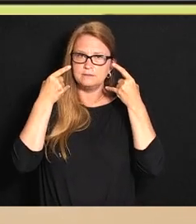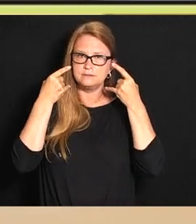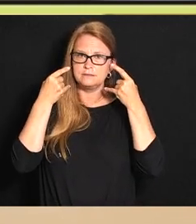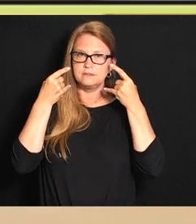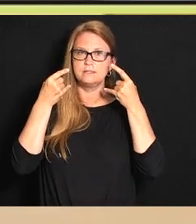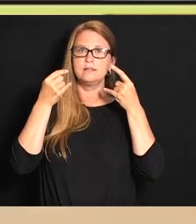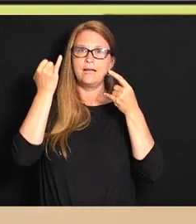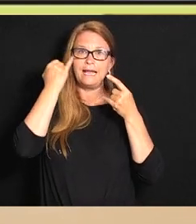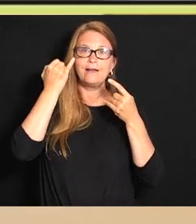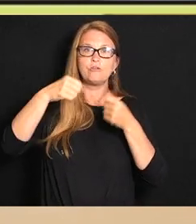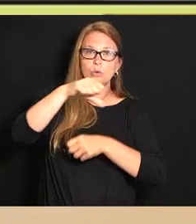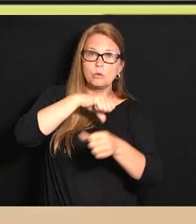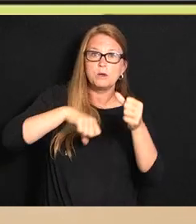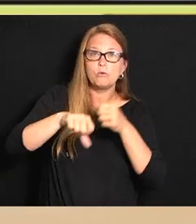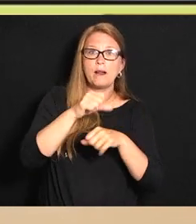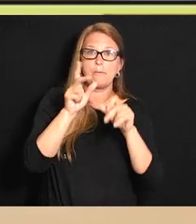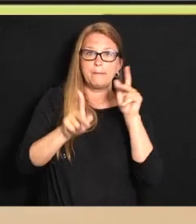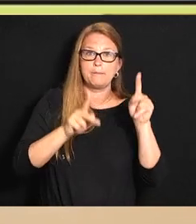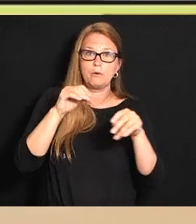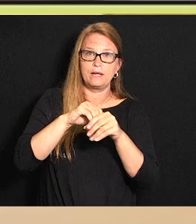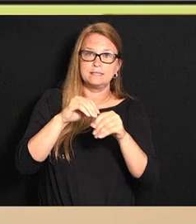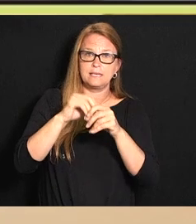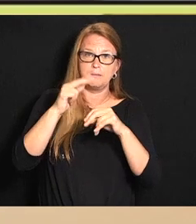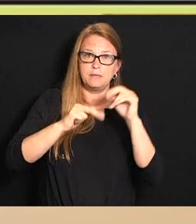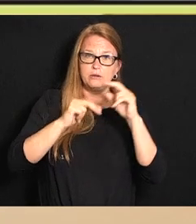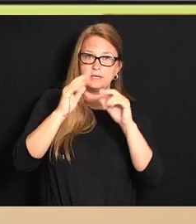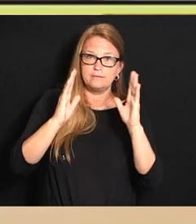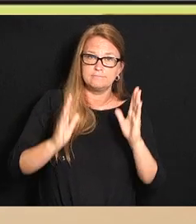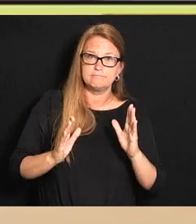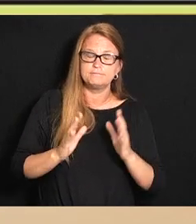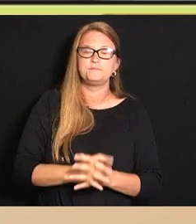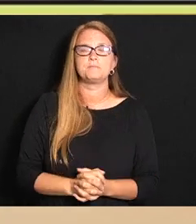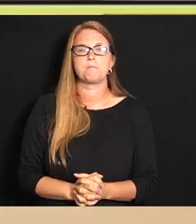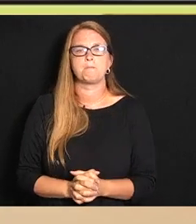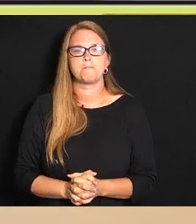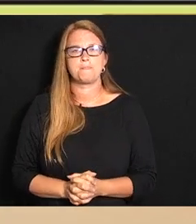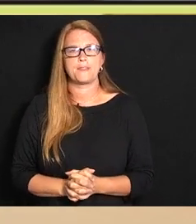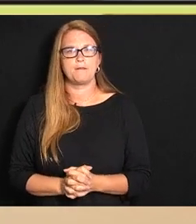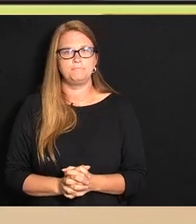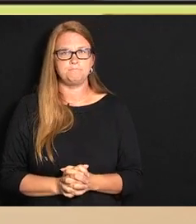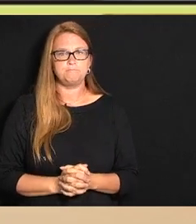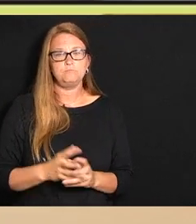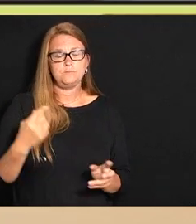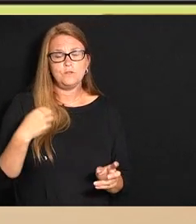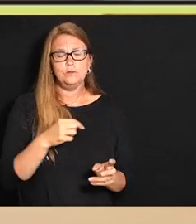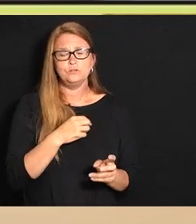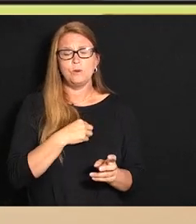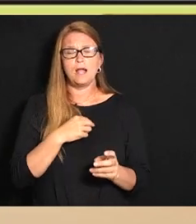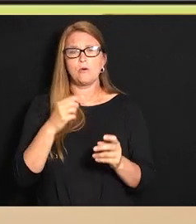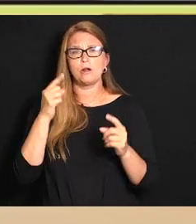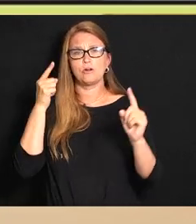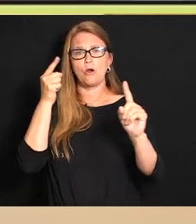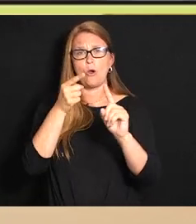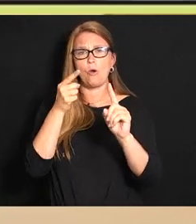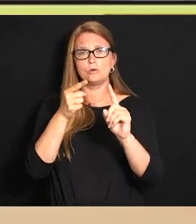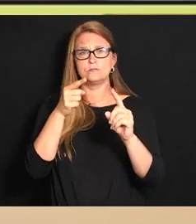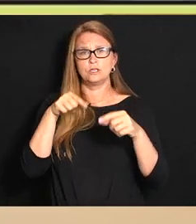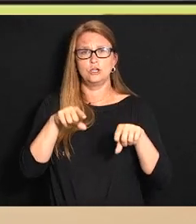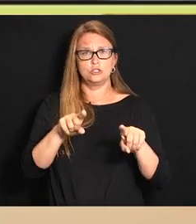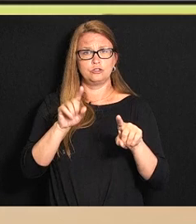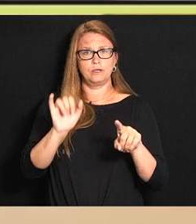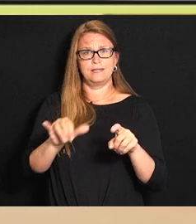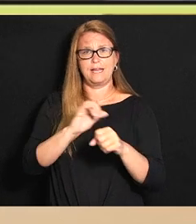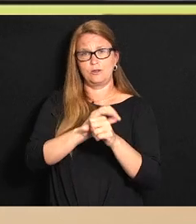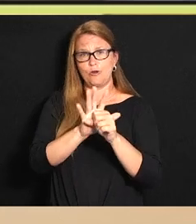continue to commit to our main goals of this COVID pandemic response